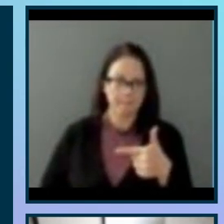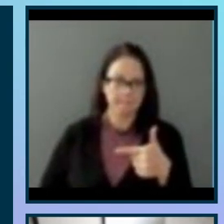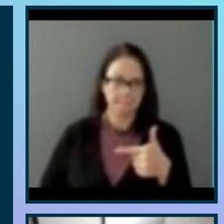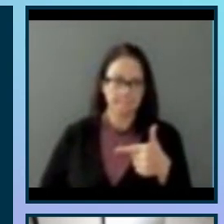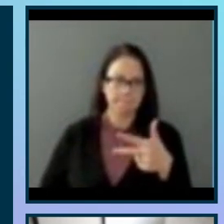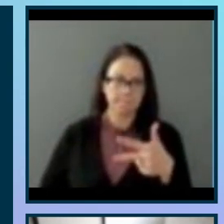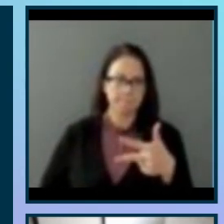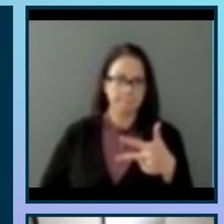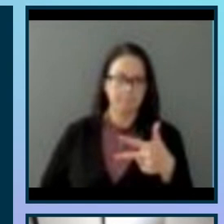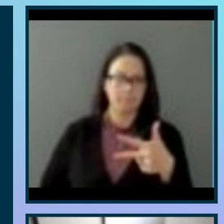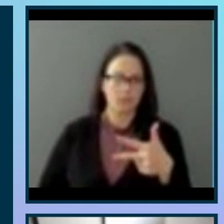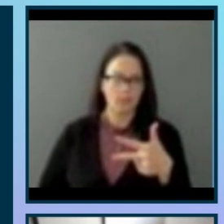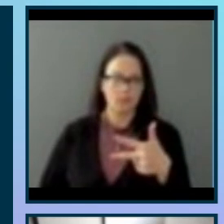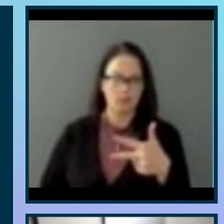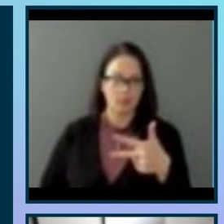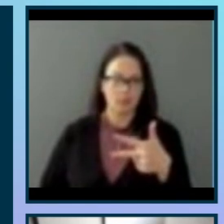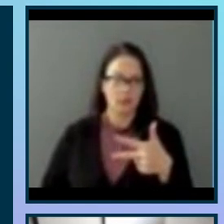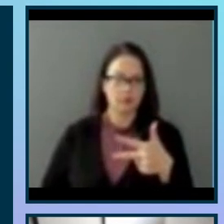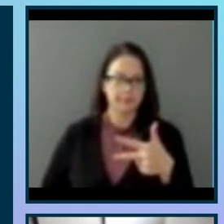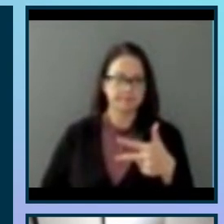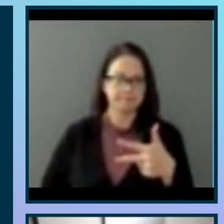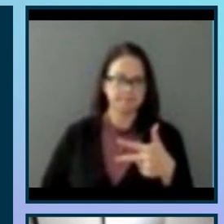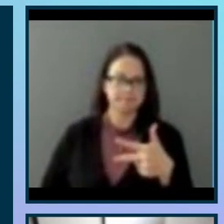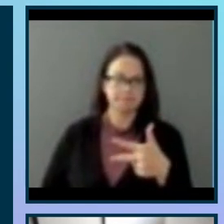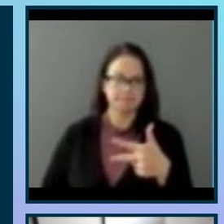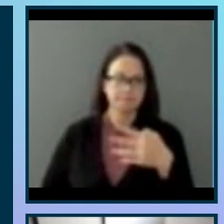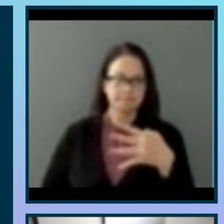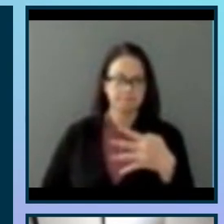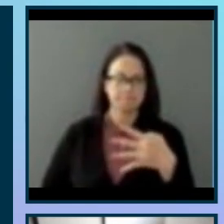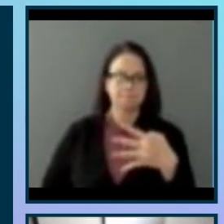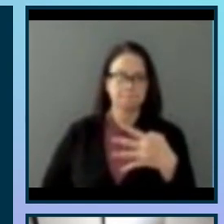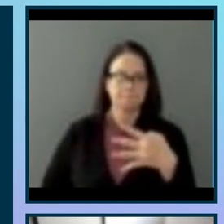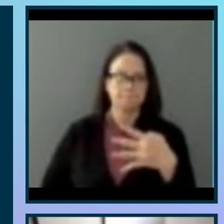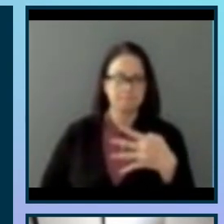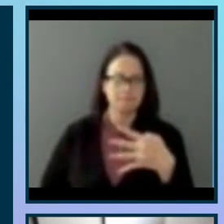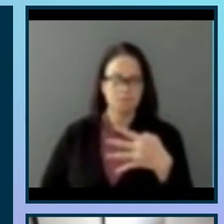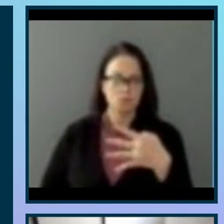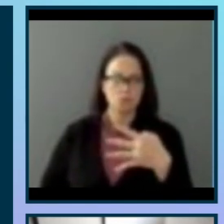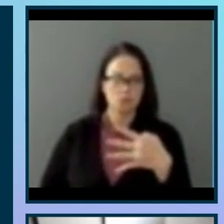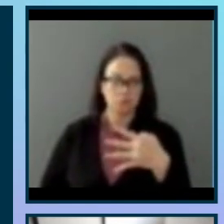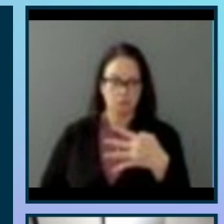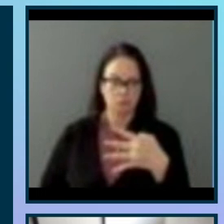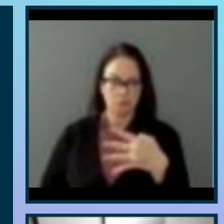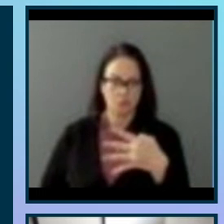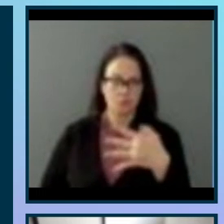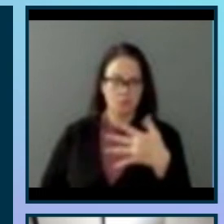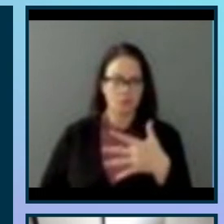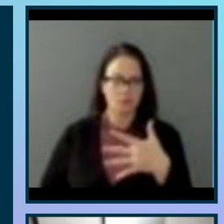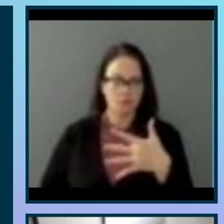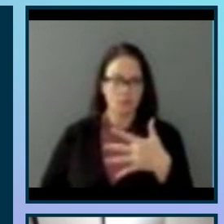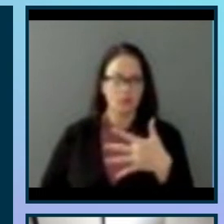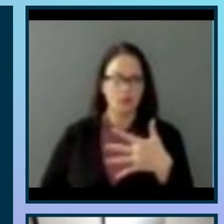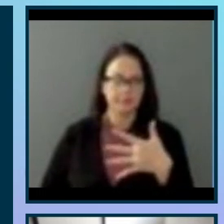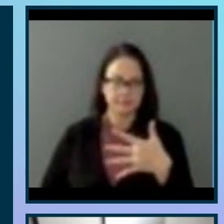Give users opportunity to share with friends. High contrast images and text for readability. Can use text